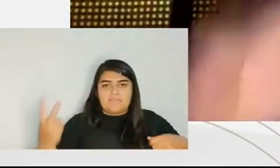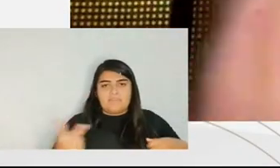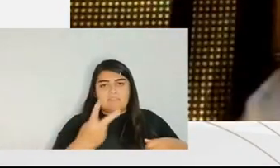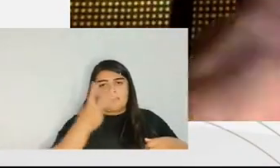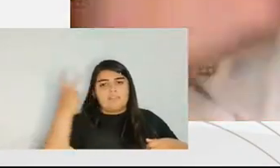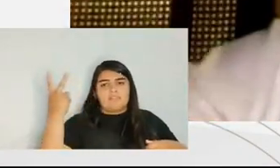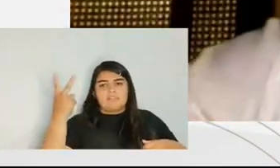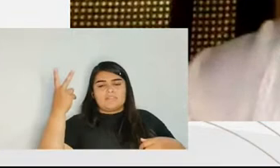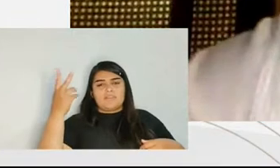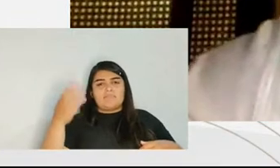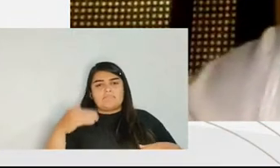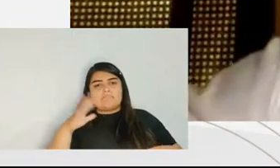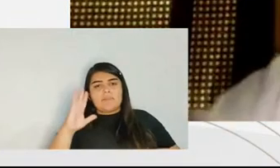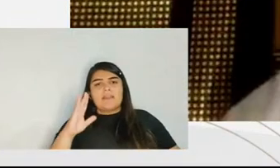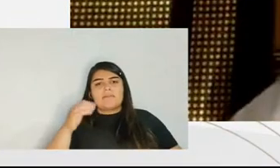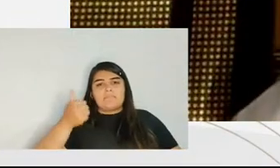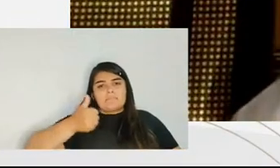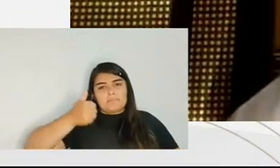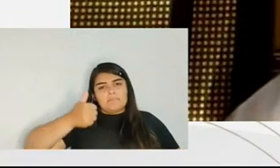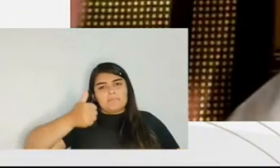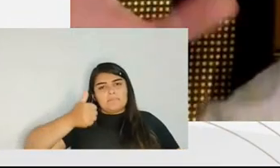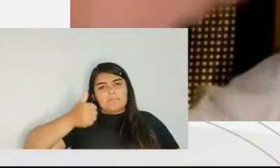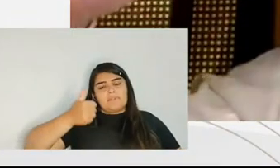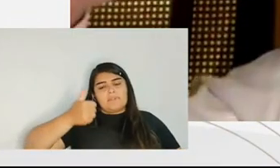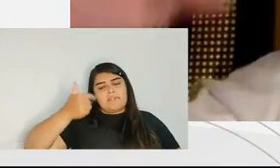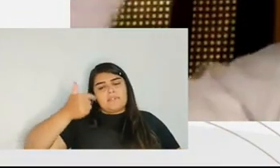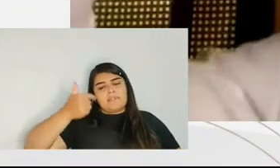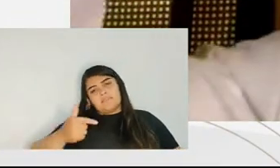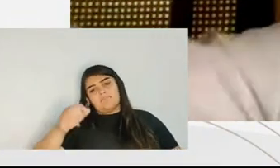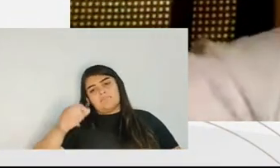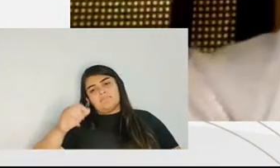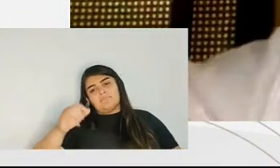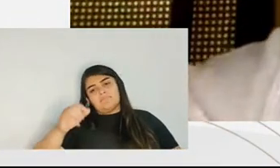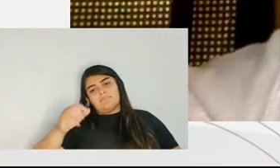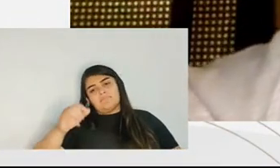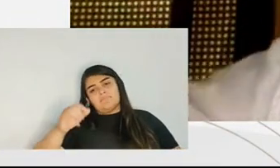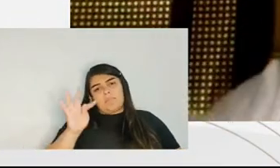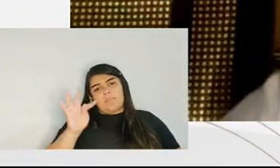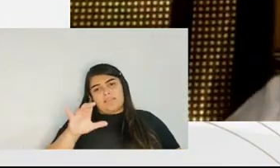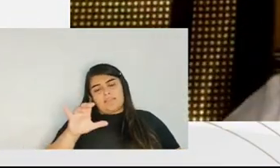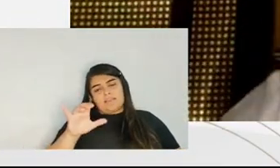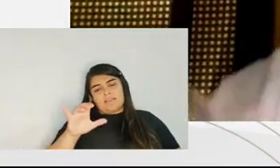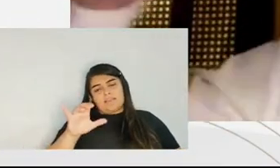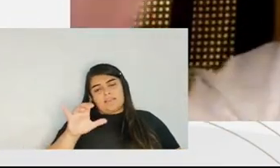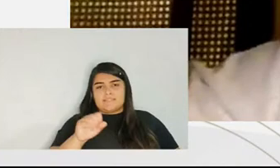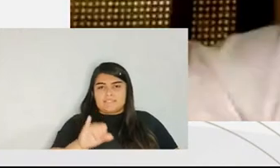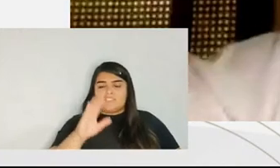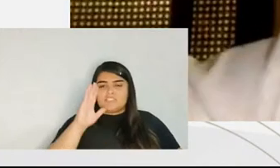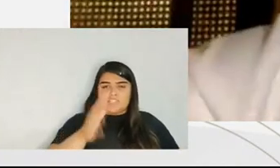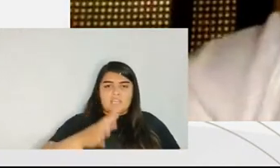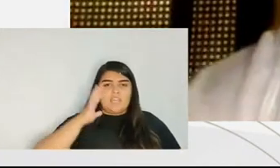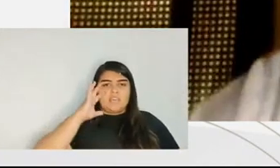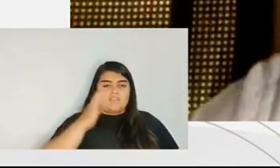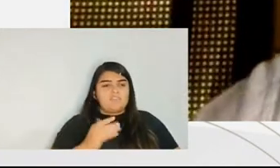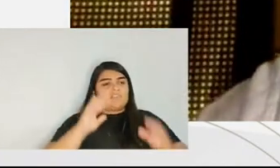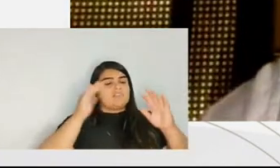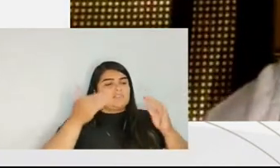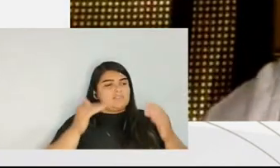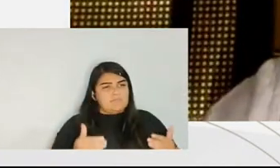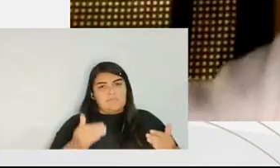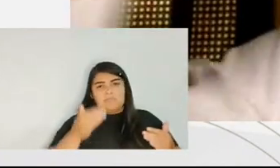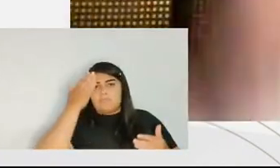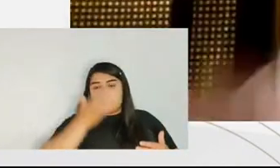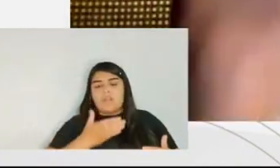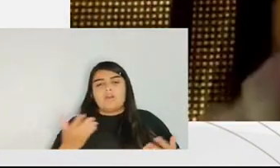we have to value the first and the second instances when those instances